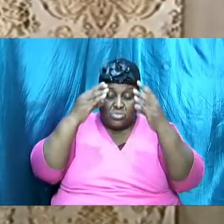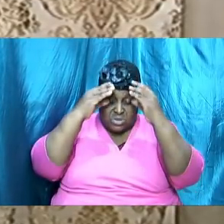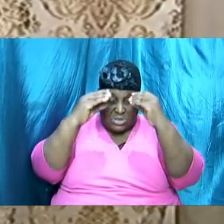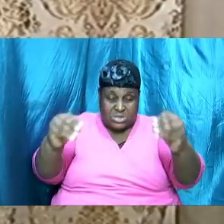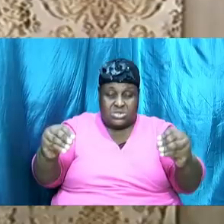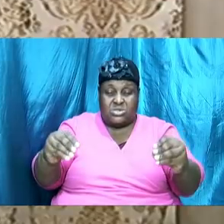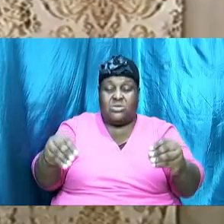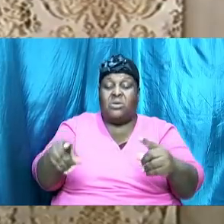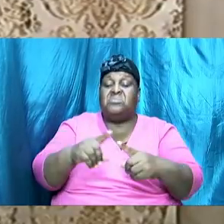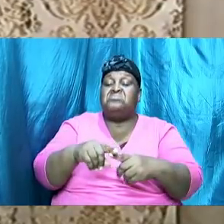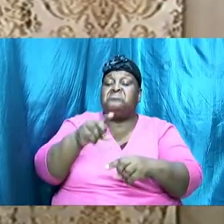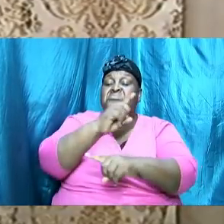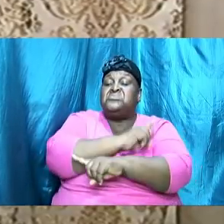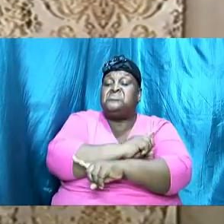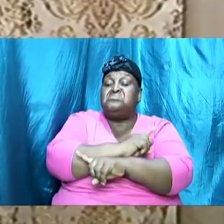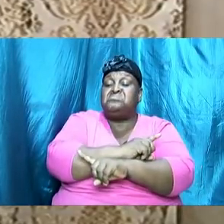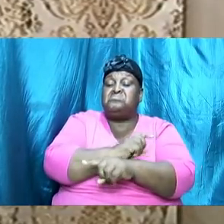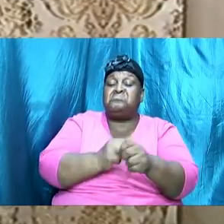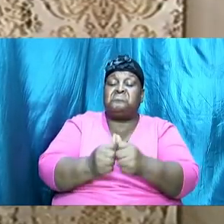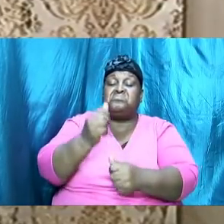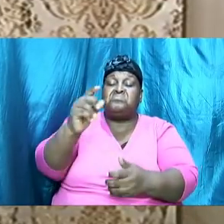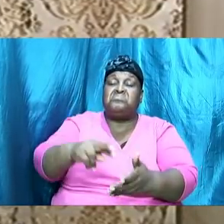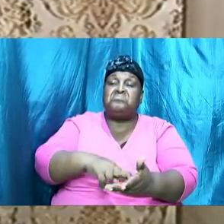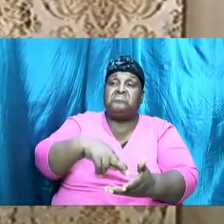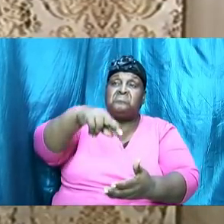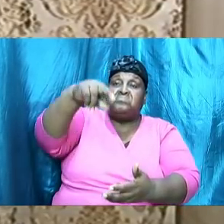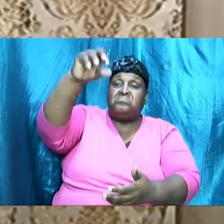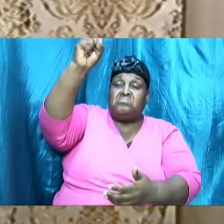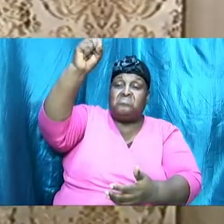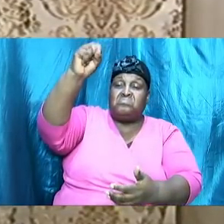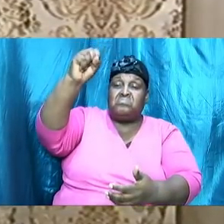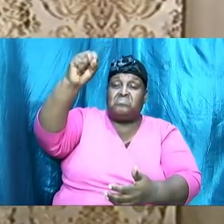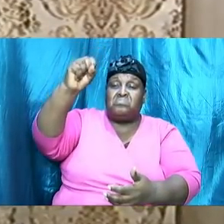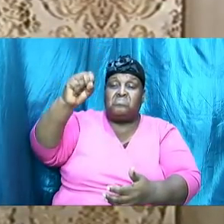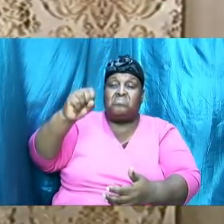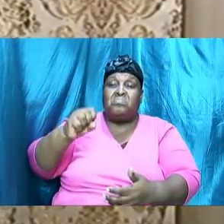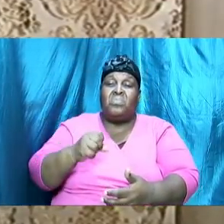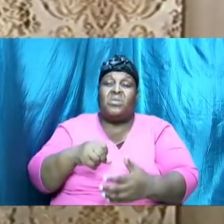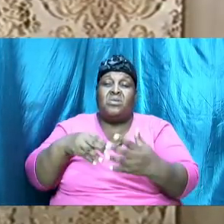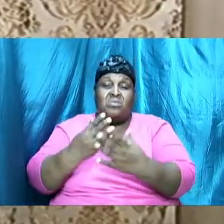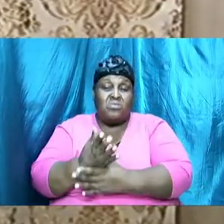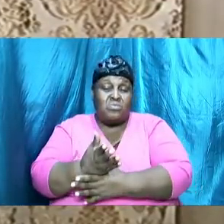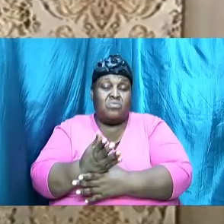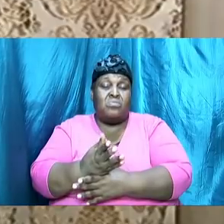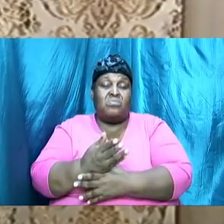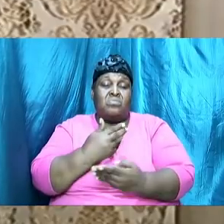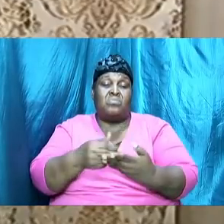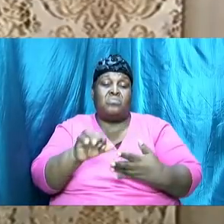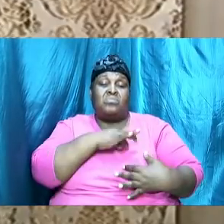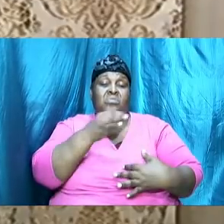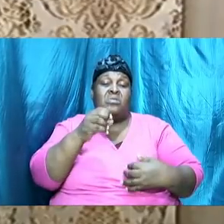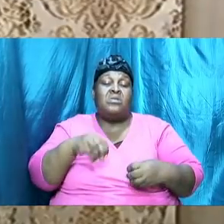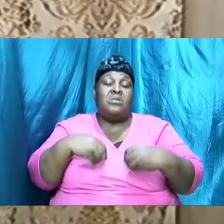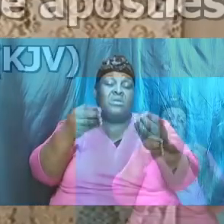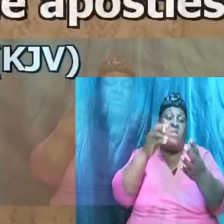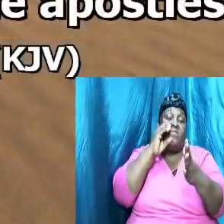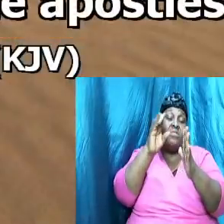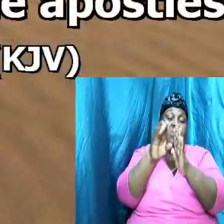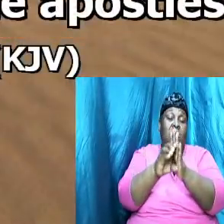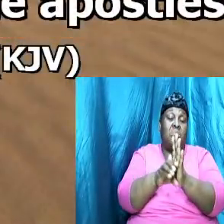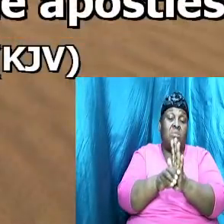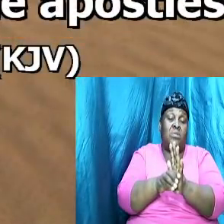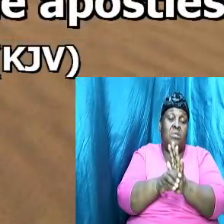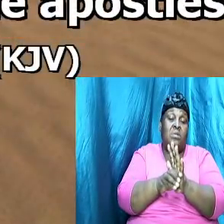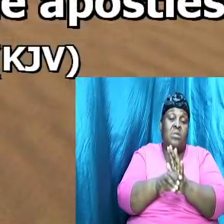until the day in which he was taken up. After that, he through the Holy Ghost had given commandments unto